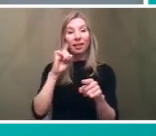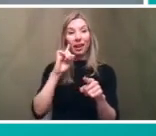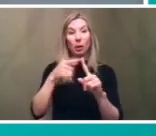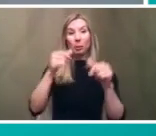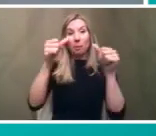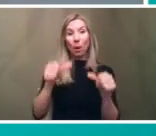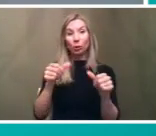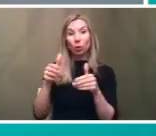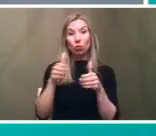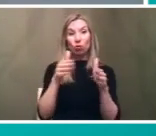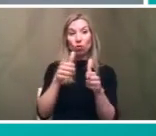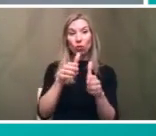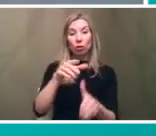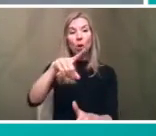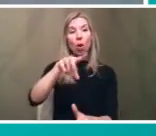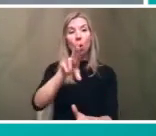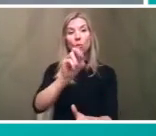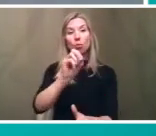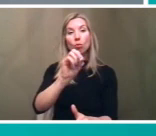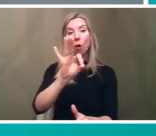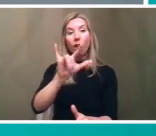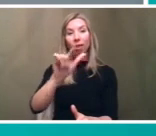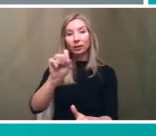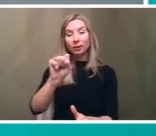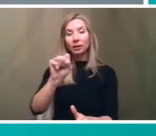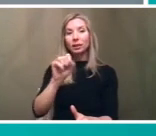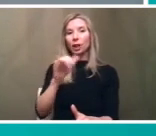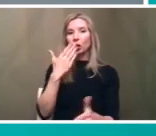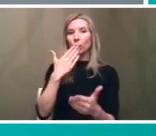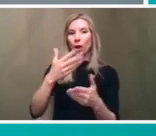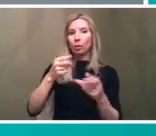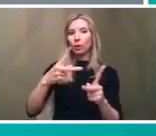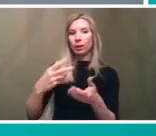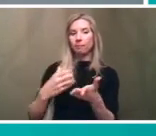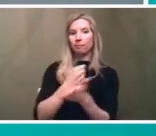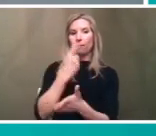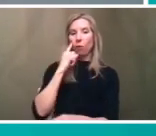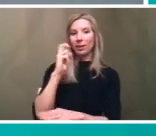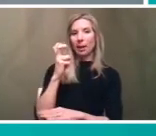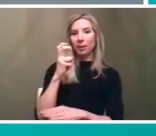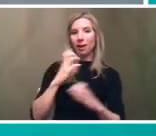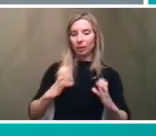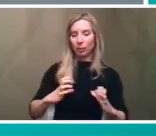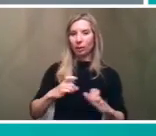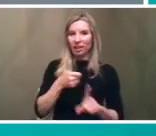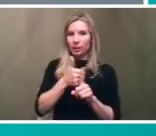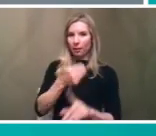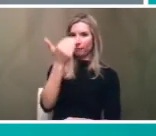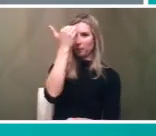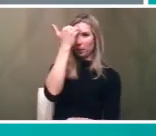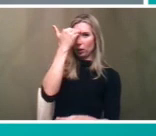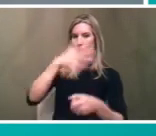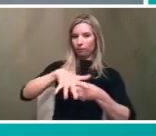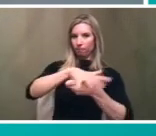that's a really good opportunity for uh septic customers and people that are really familiar with our service area in the city um and the suburbs